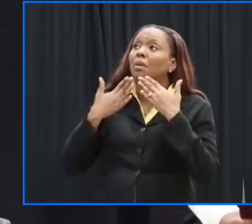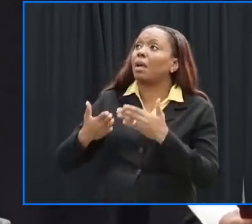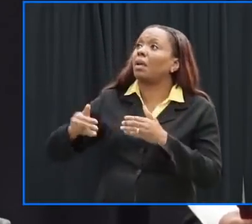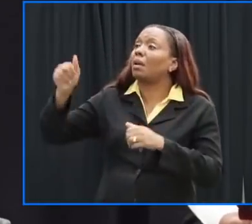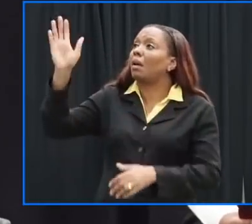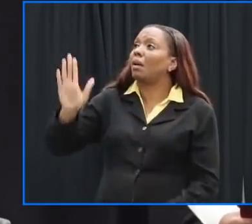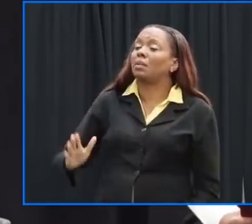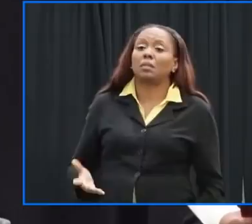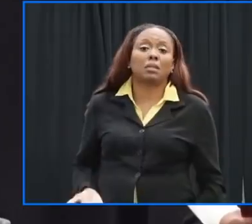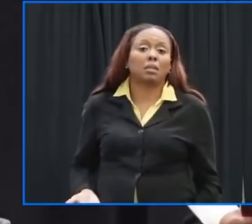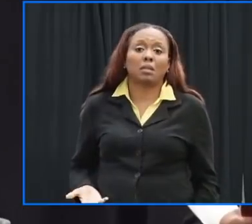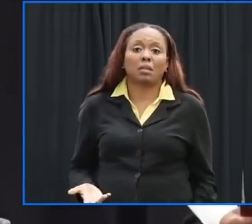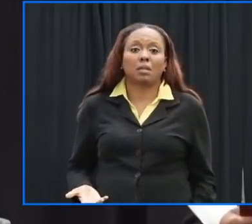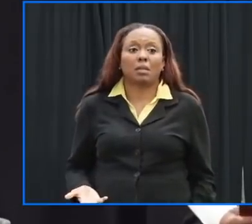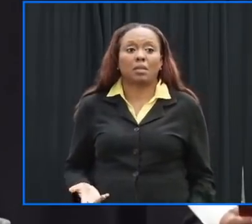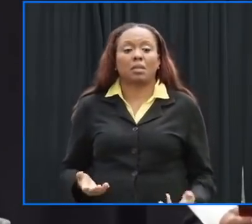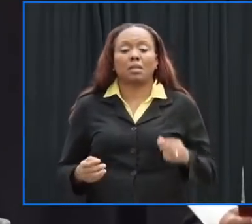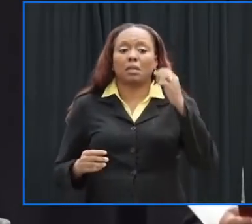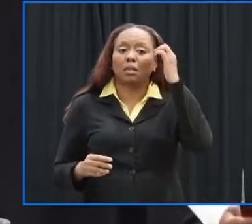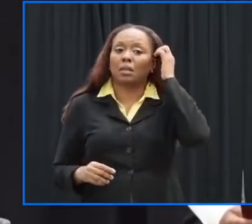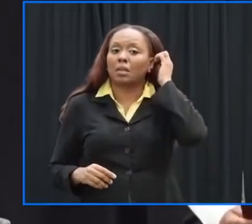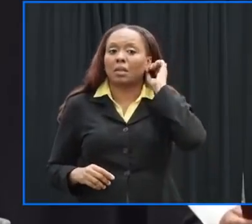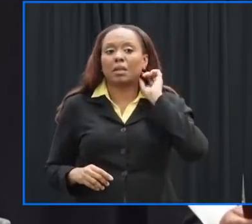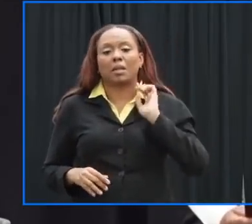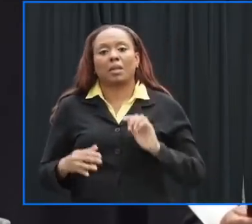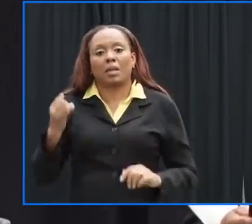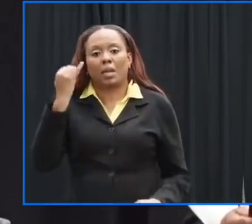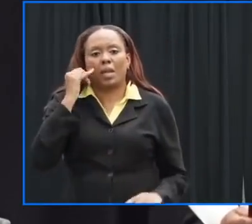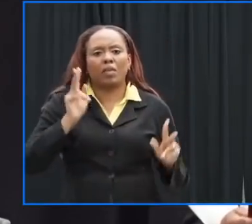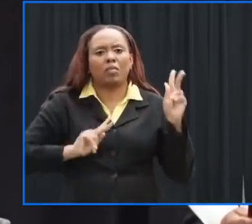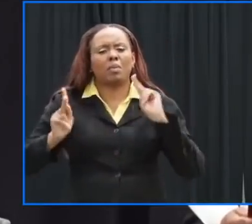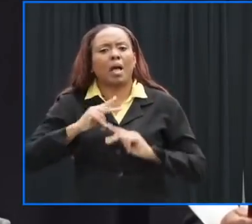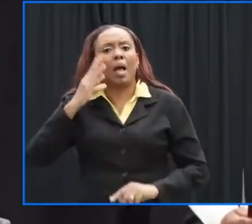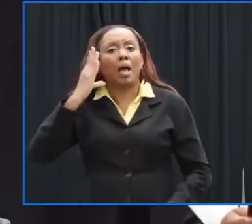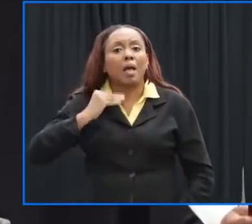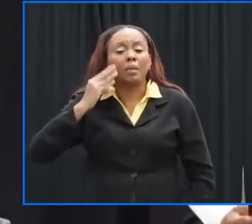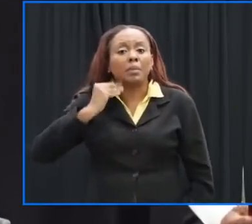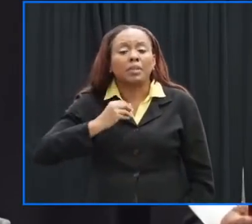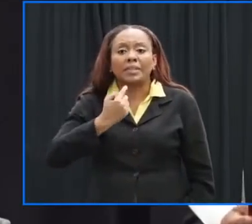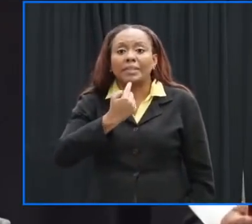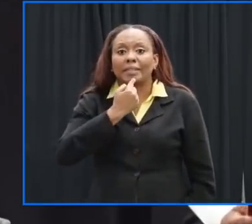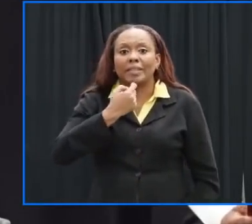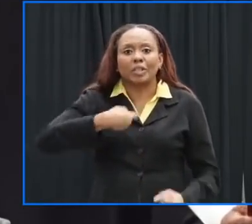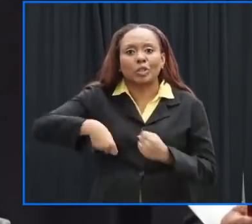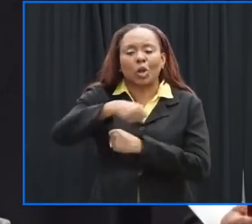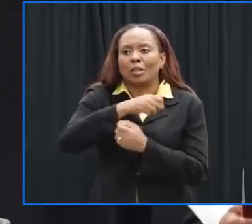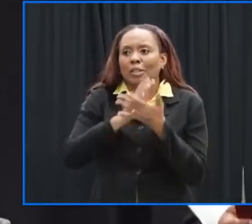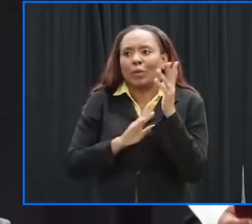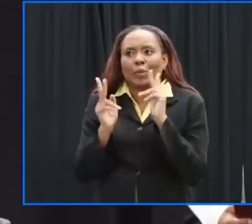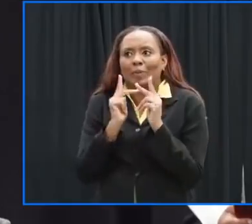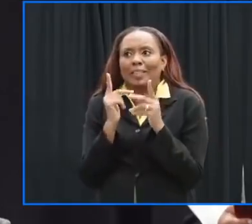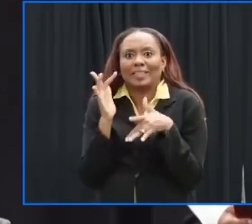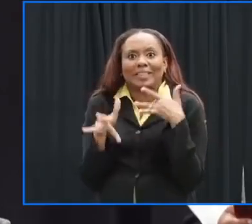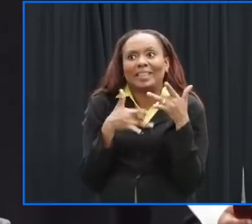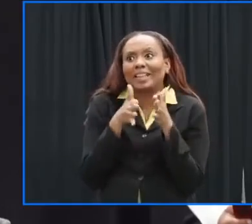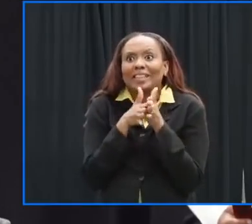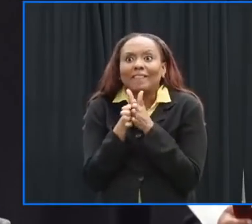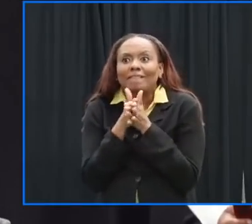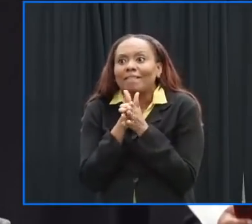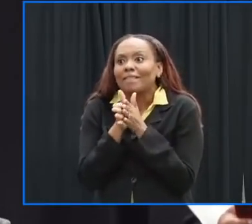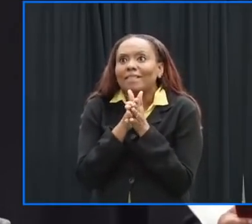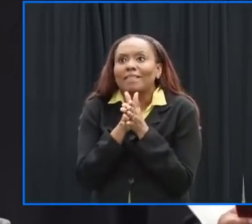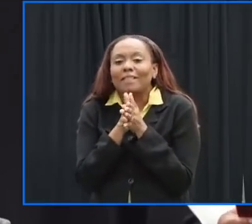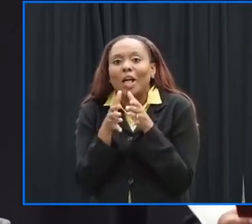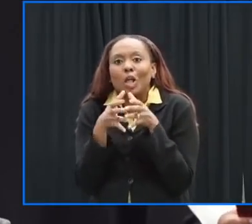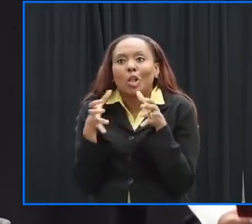because anybody who has been through a serious storm i know people are excited i know all of those things